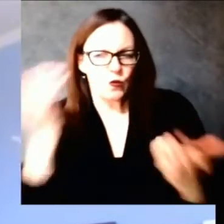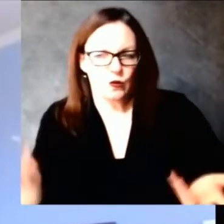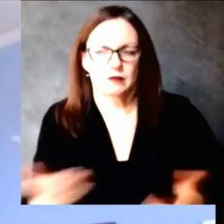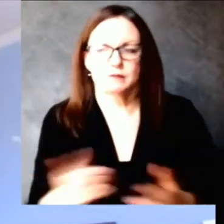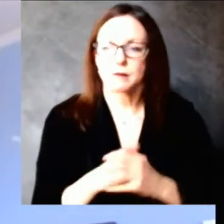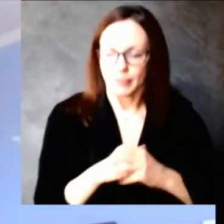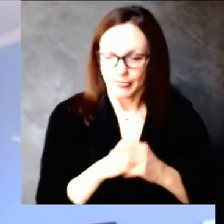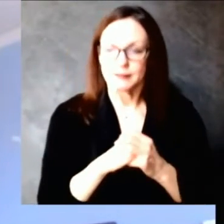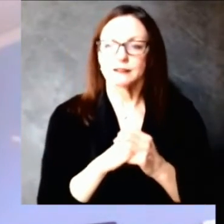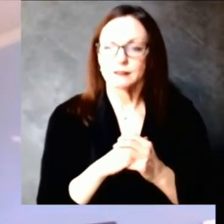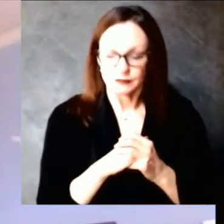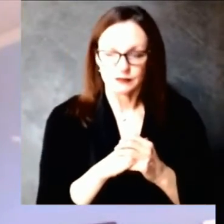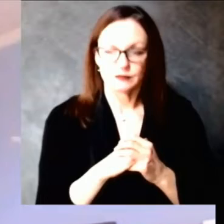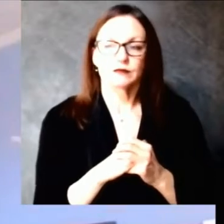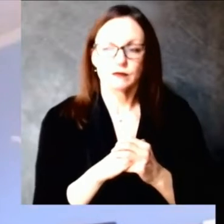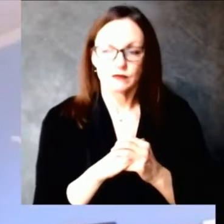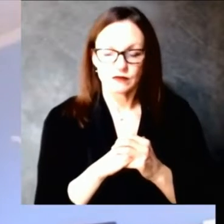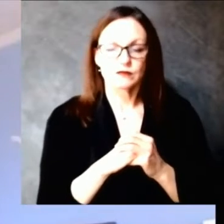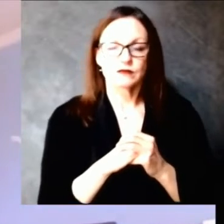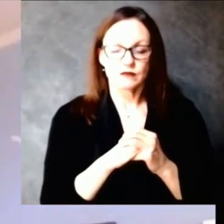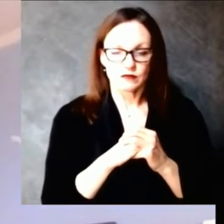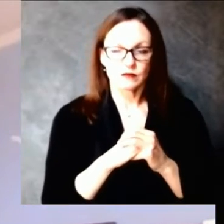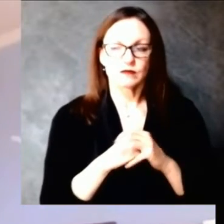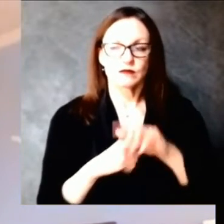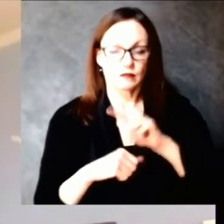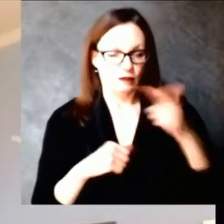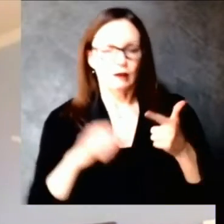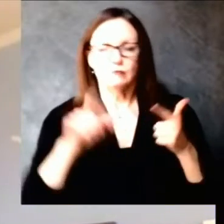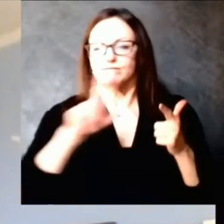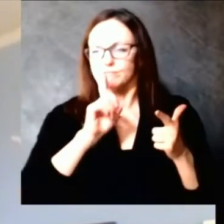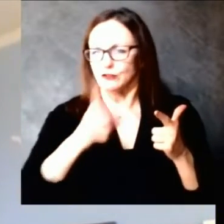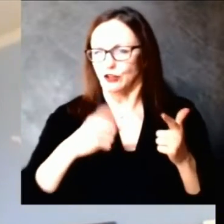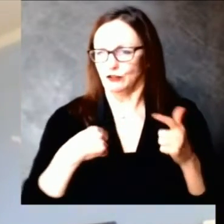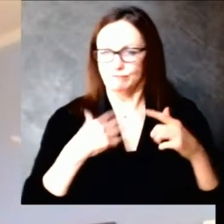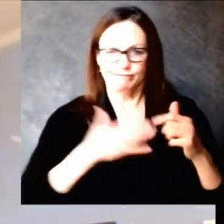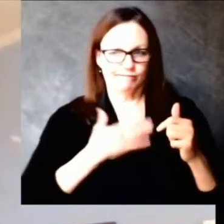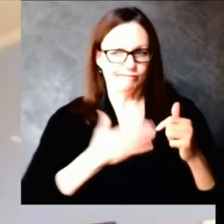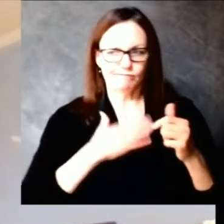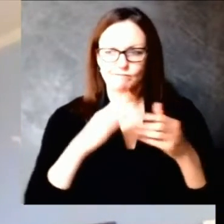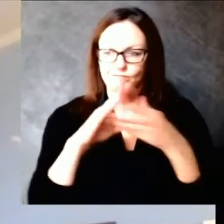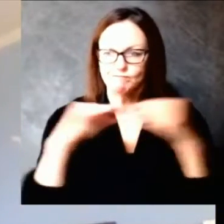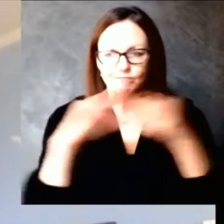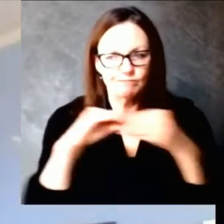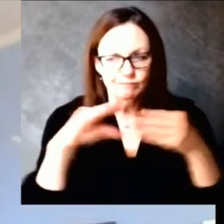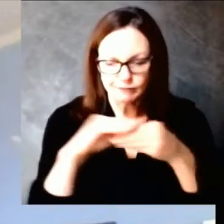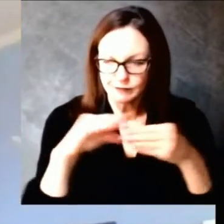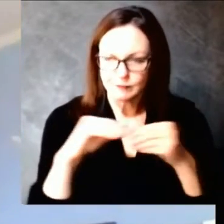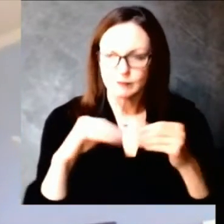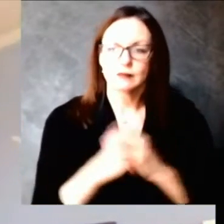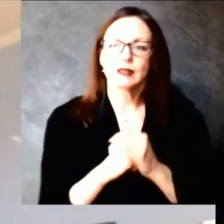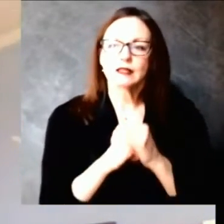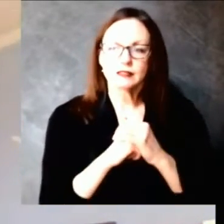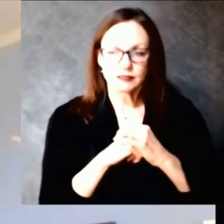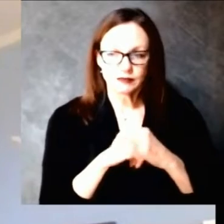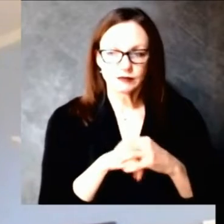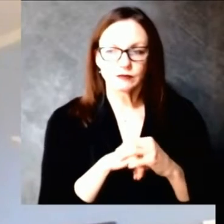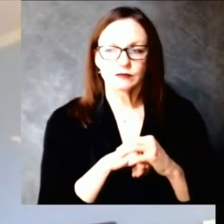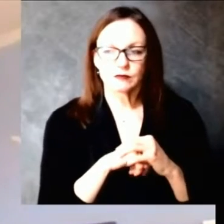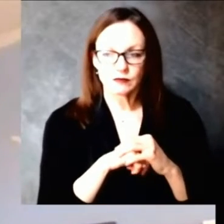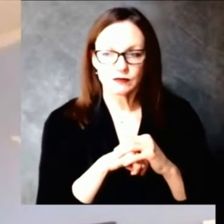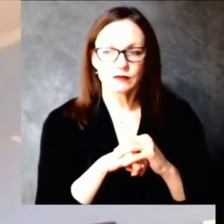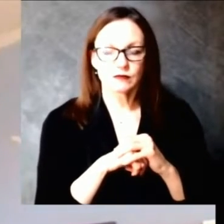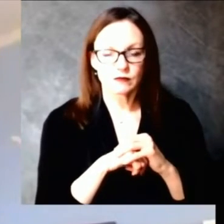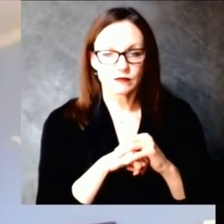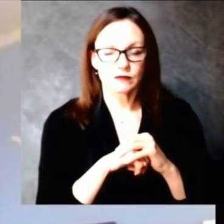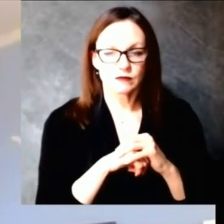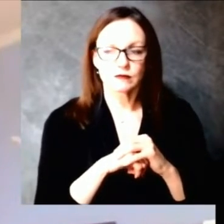in a particular region where individuals may, where disparities exist. And so we've